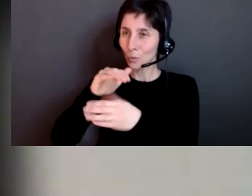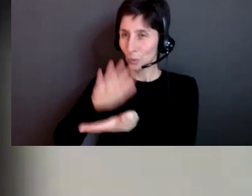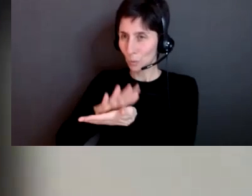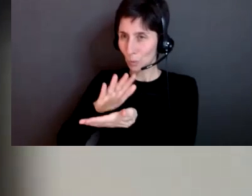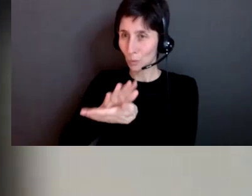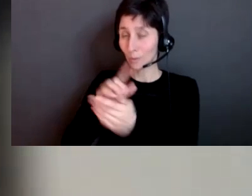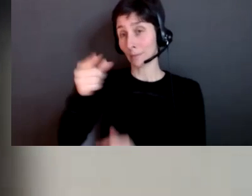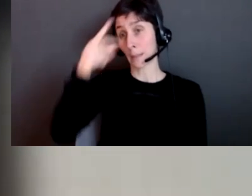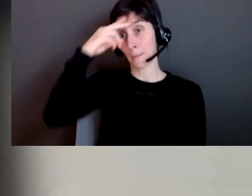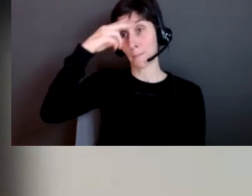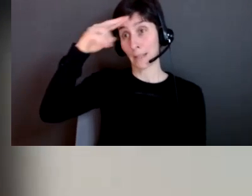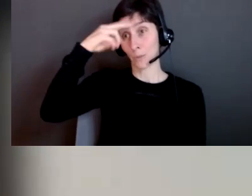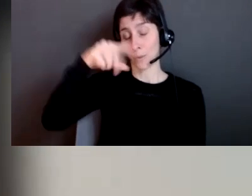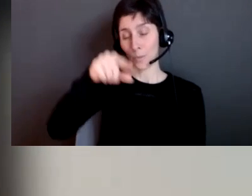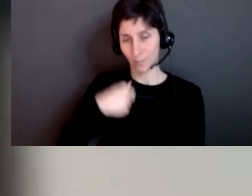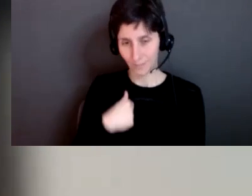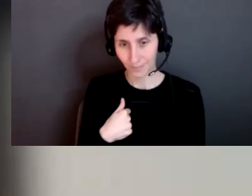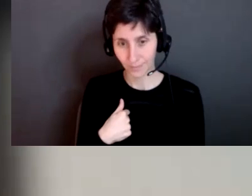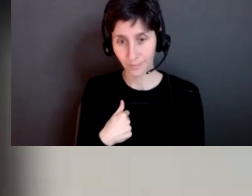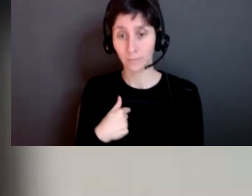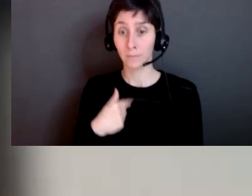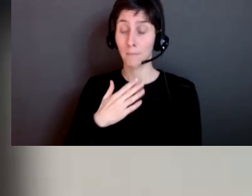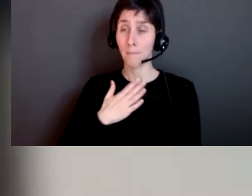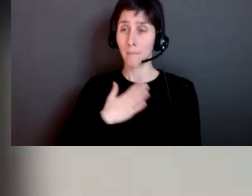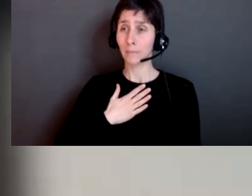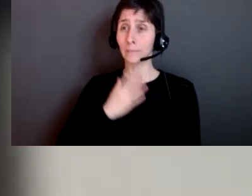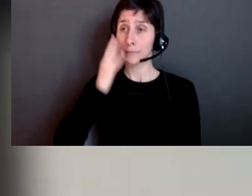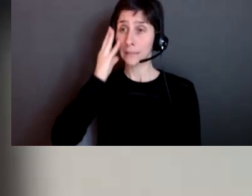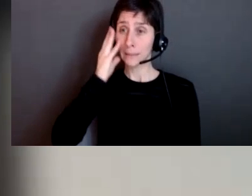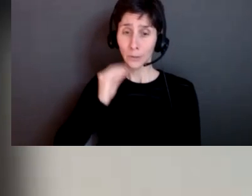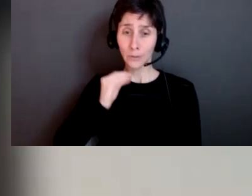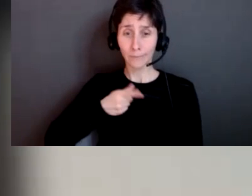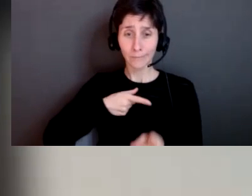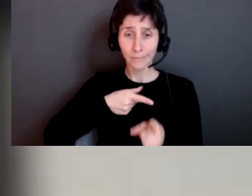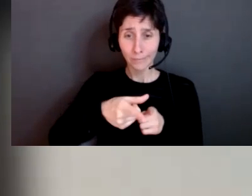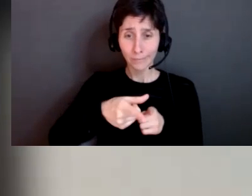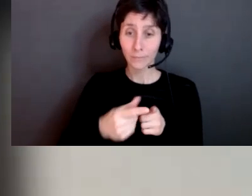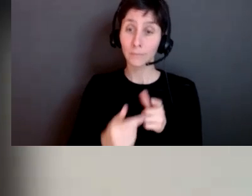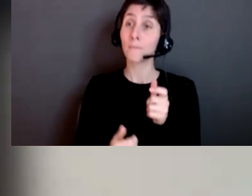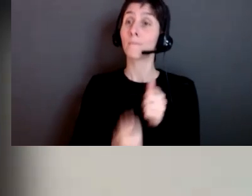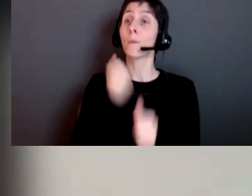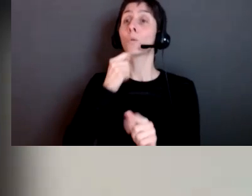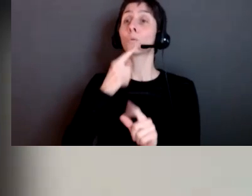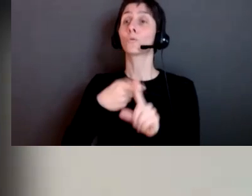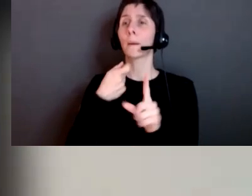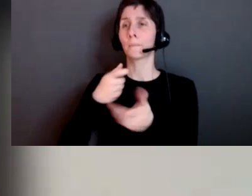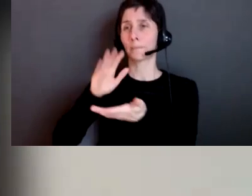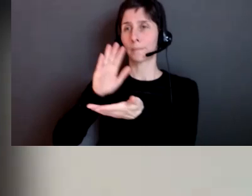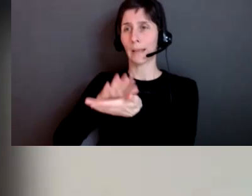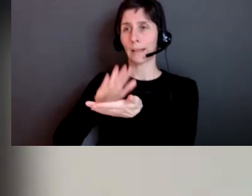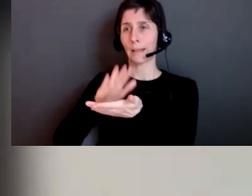um so my professional experience is it comes mostly from the academic dimension